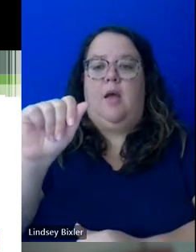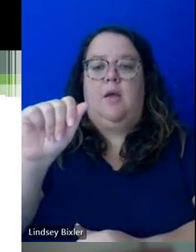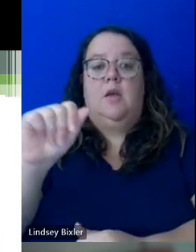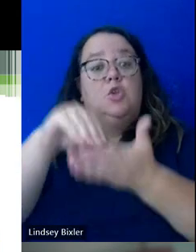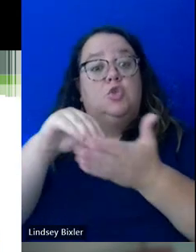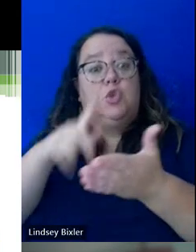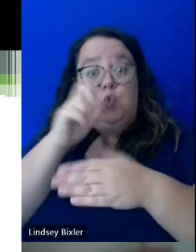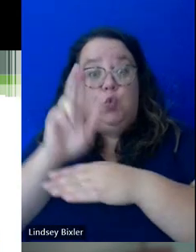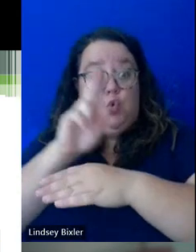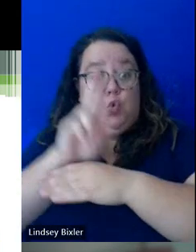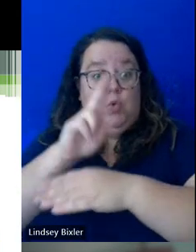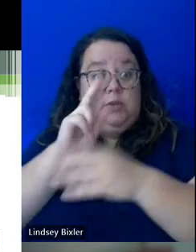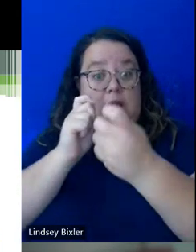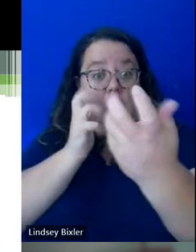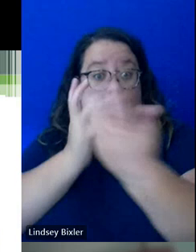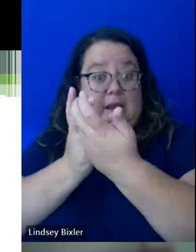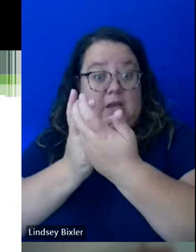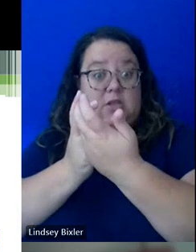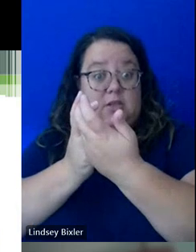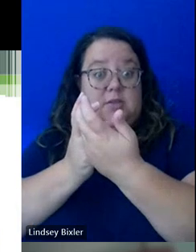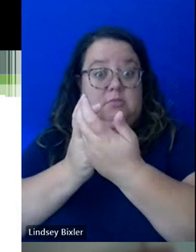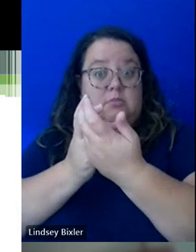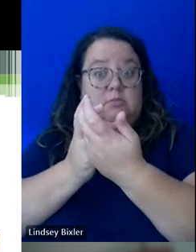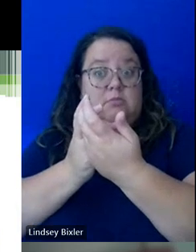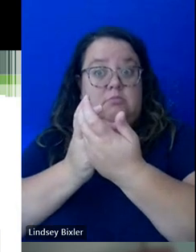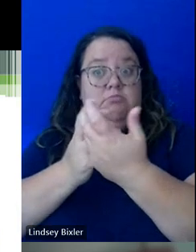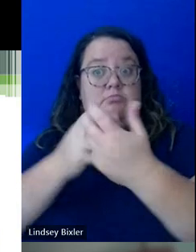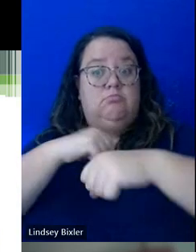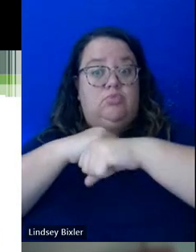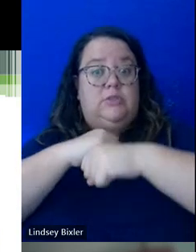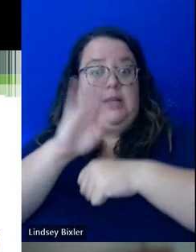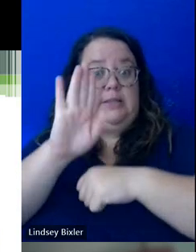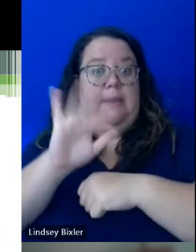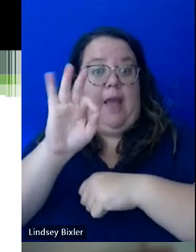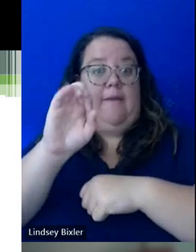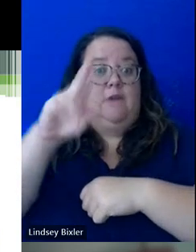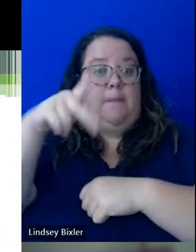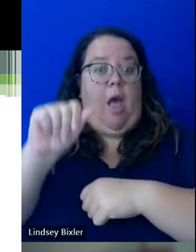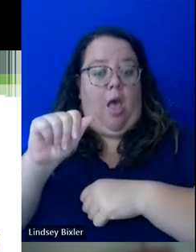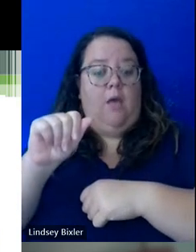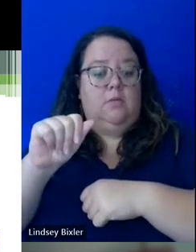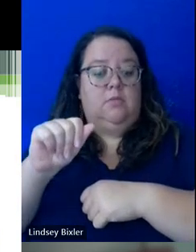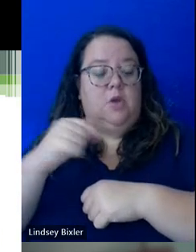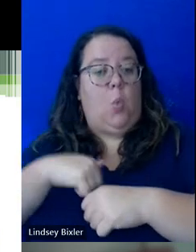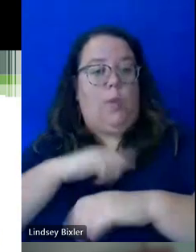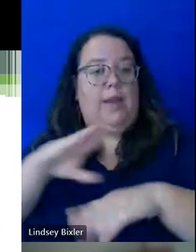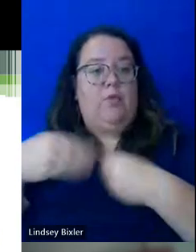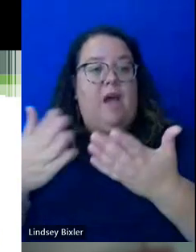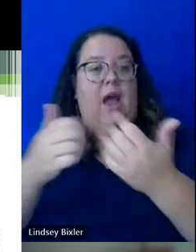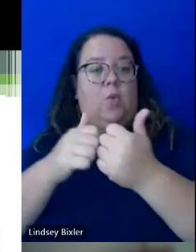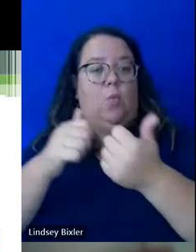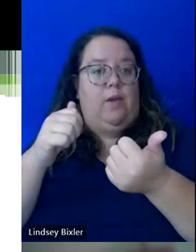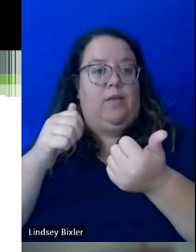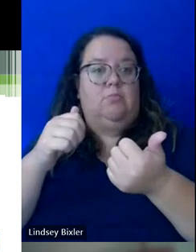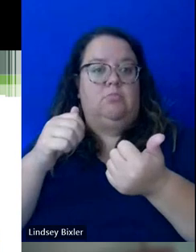accommodations are, you know, protected by FERPA. And so we provide students with the agency, you know, each